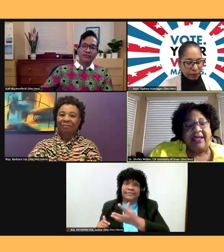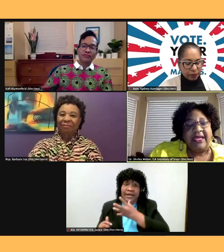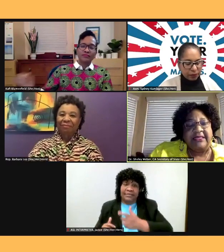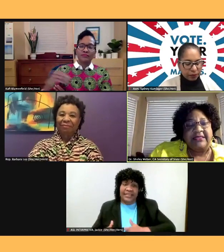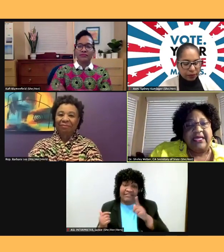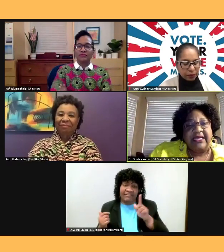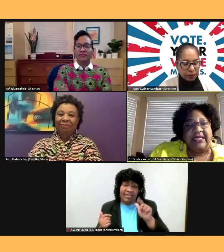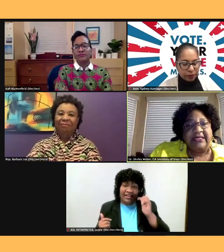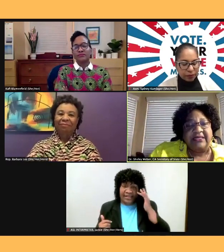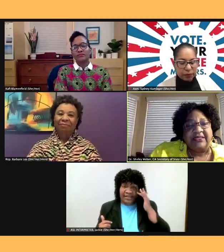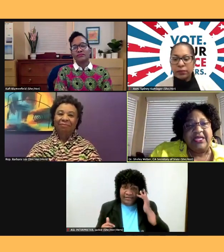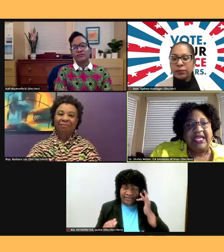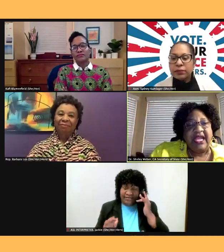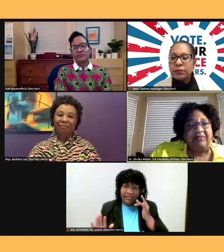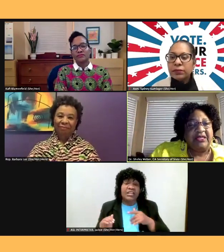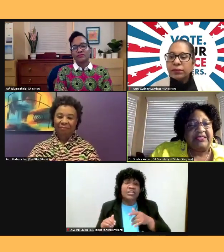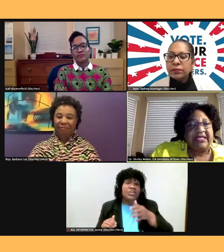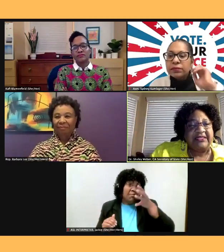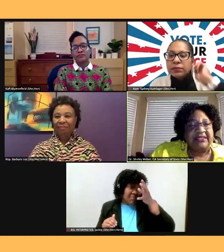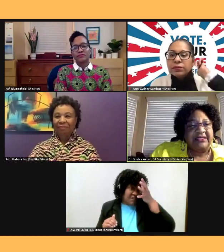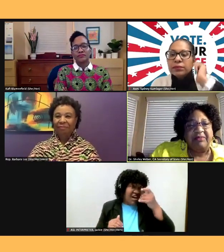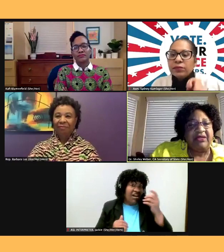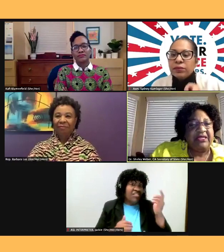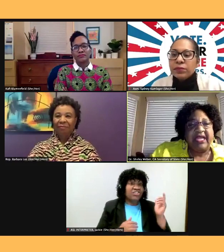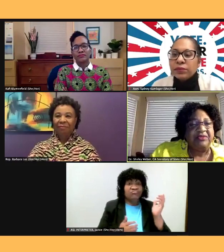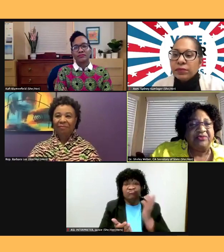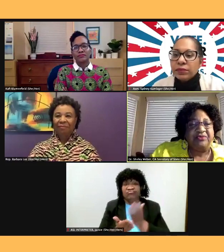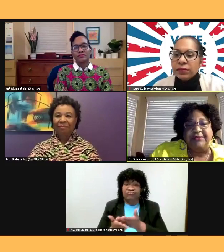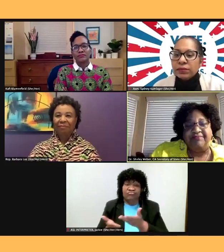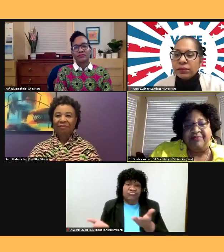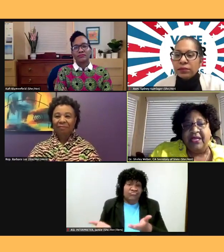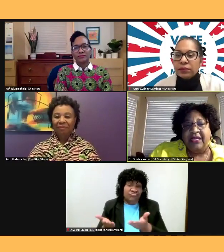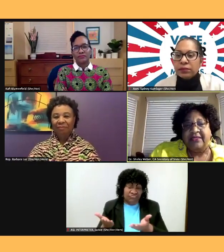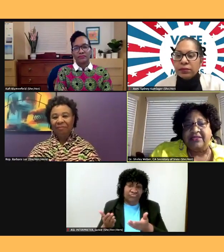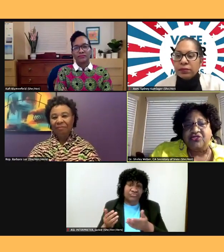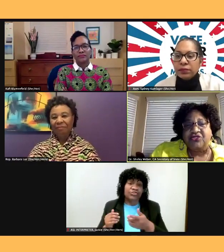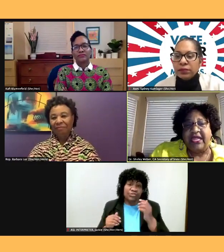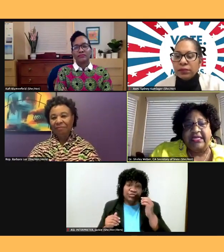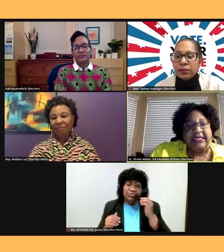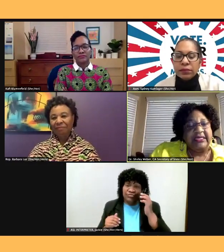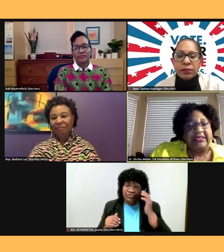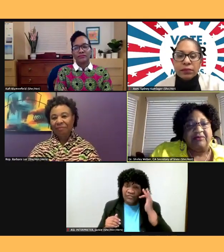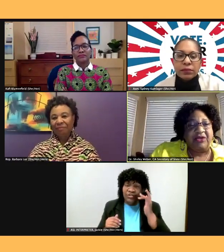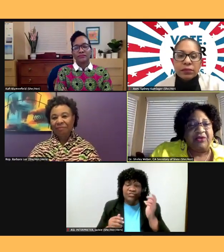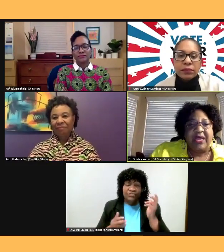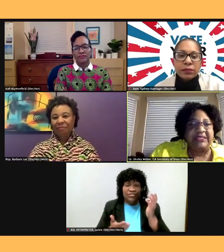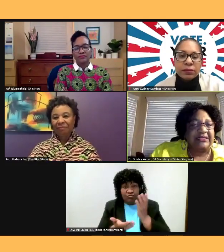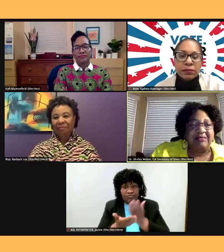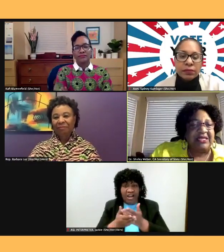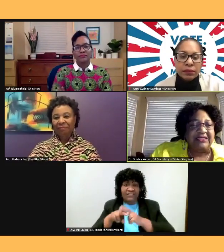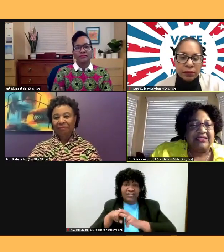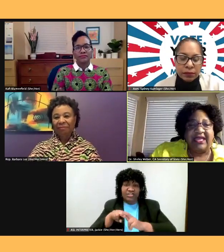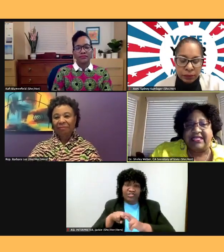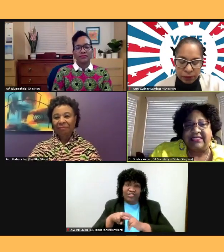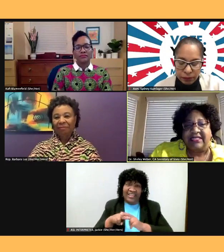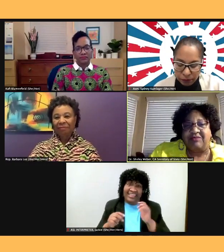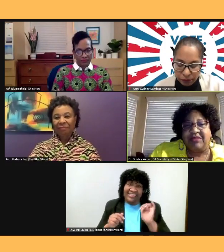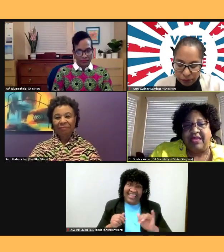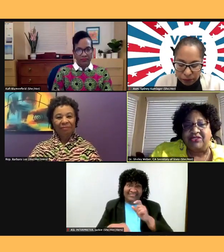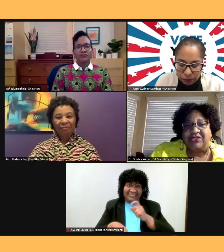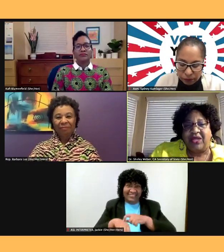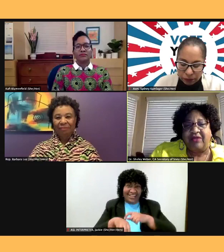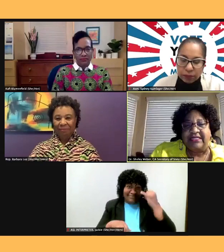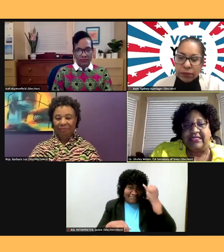and, uh, so he came to Los Angeles, barely able to read took the train, uh, courageous. I mean, to that extent, to be able to travel that